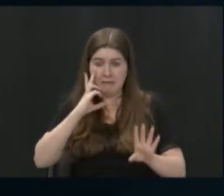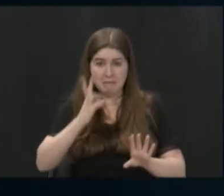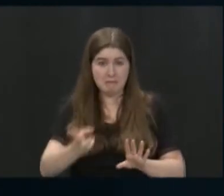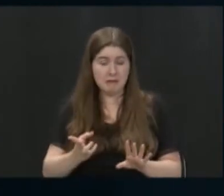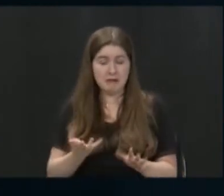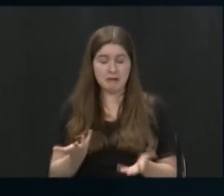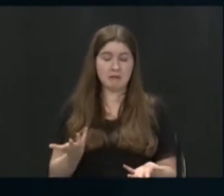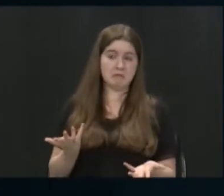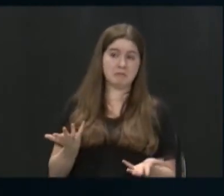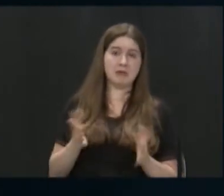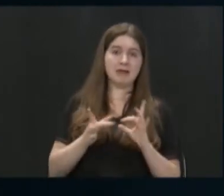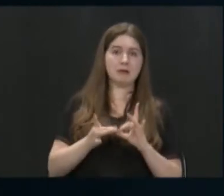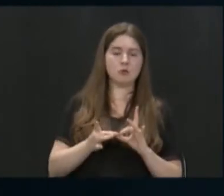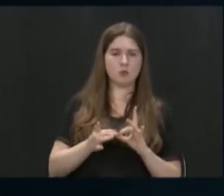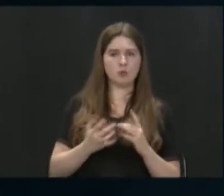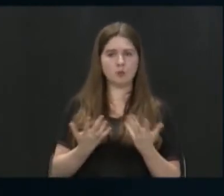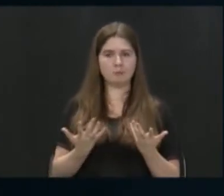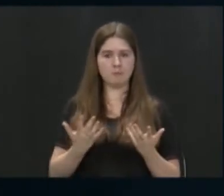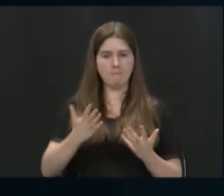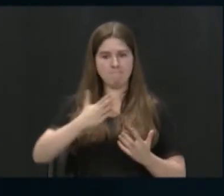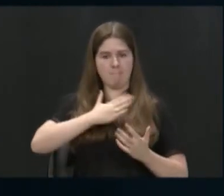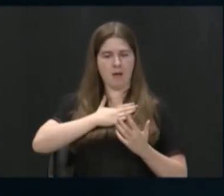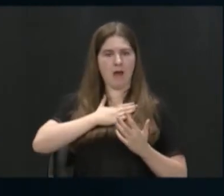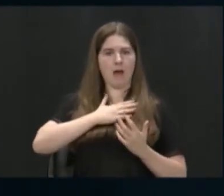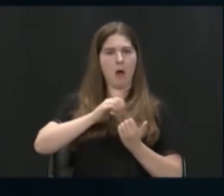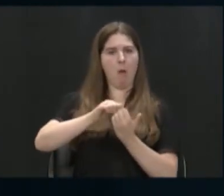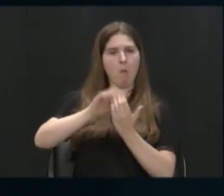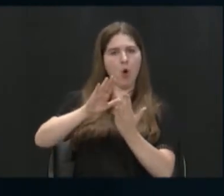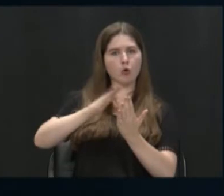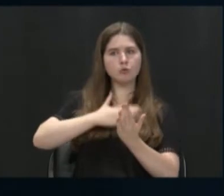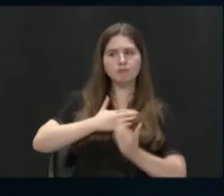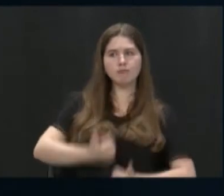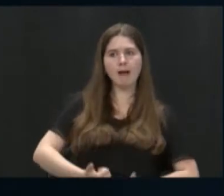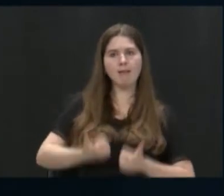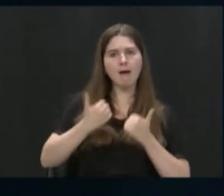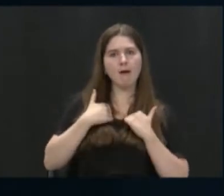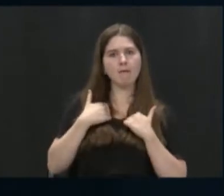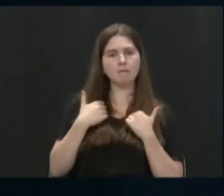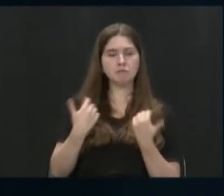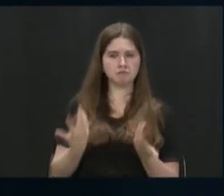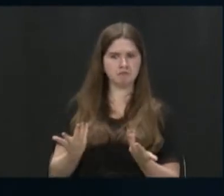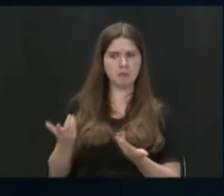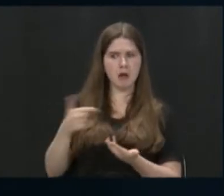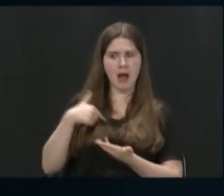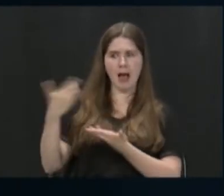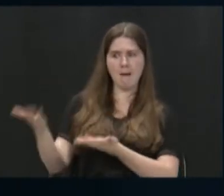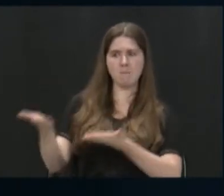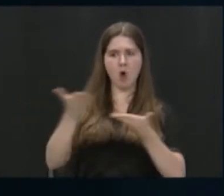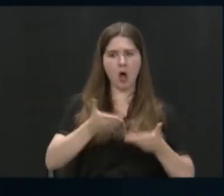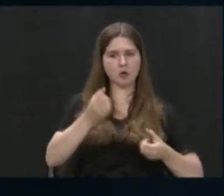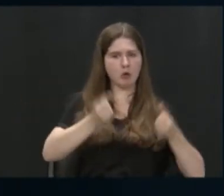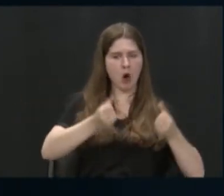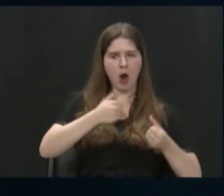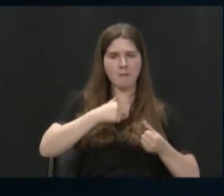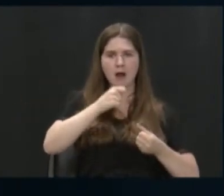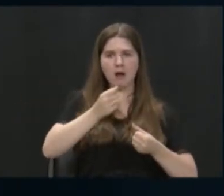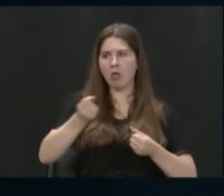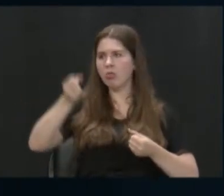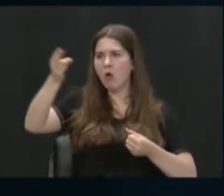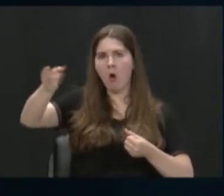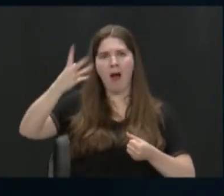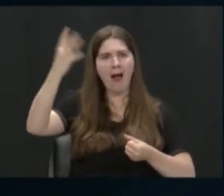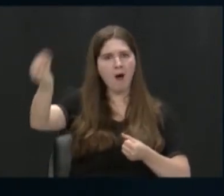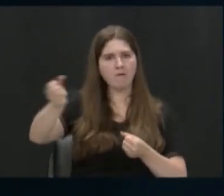in terms of the way that I approach my own living, yeah, if I brought it into the car, I'm not going to toss it out of the car.